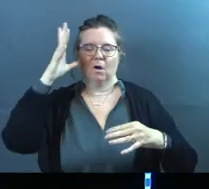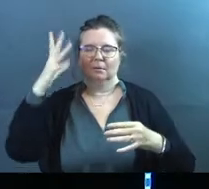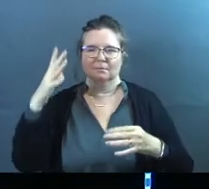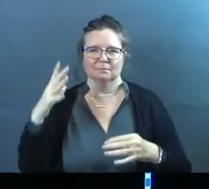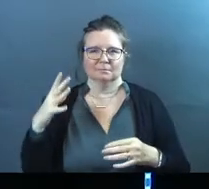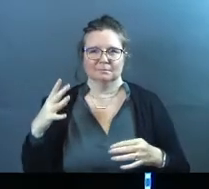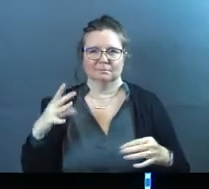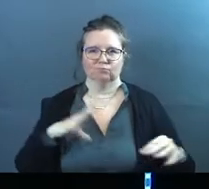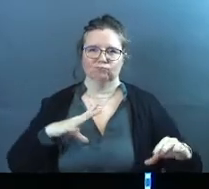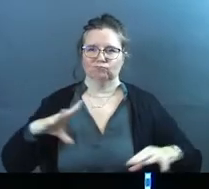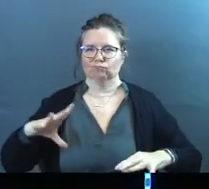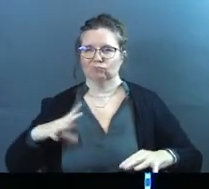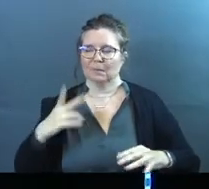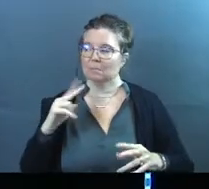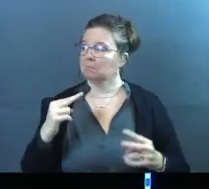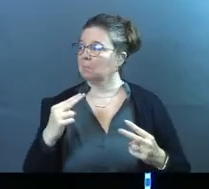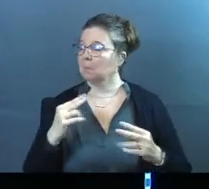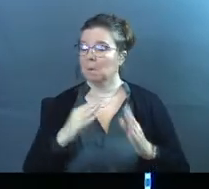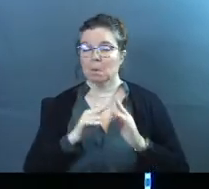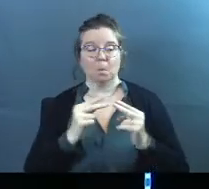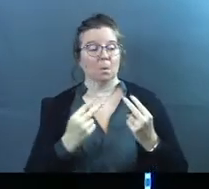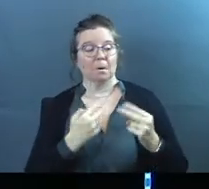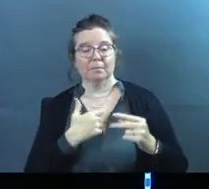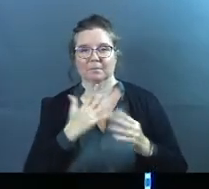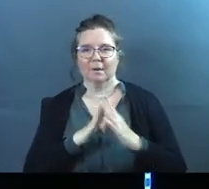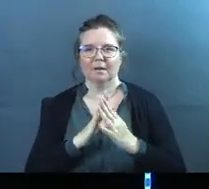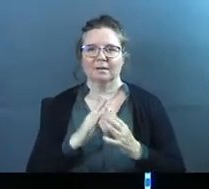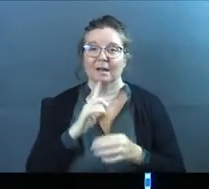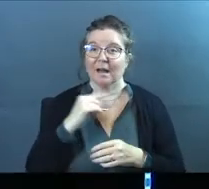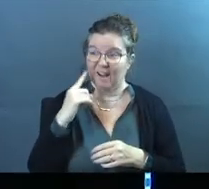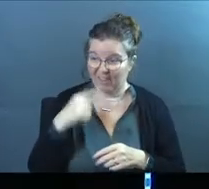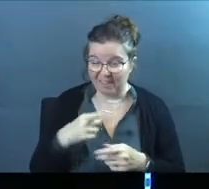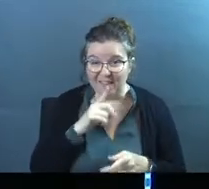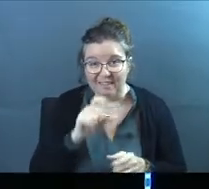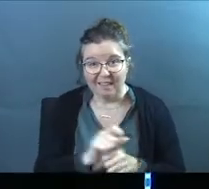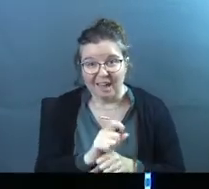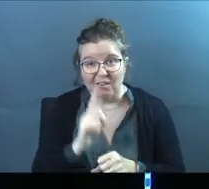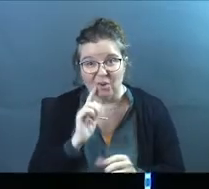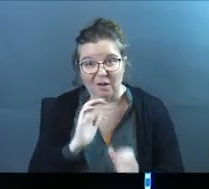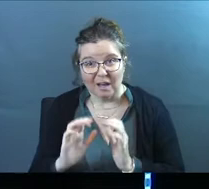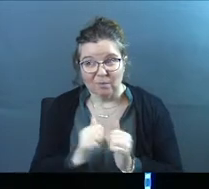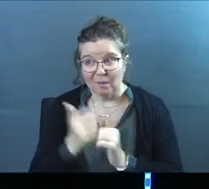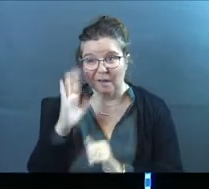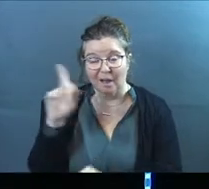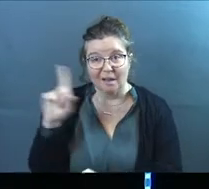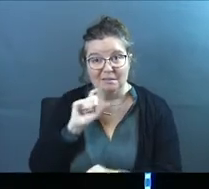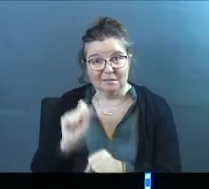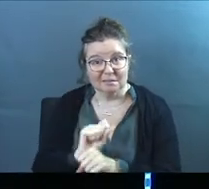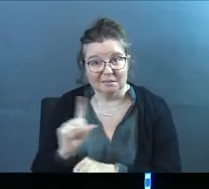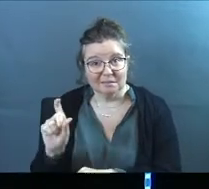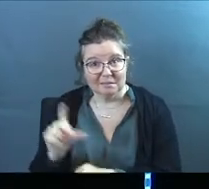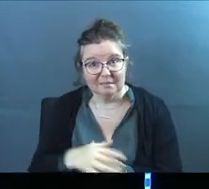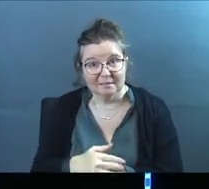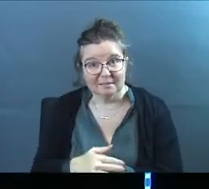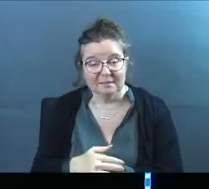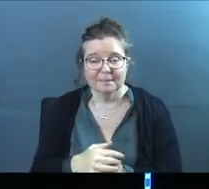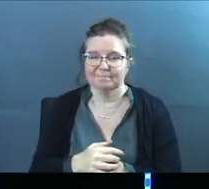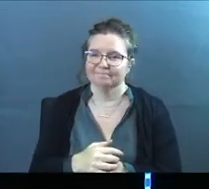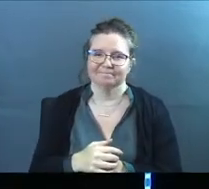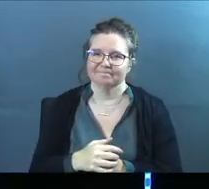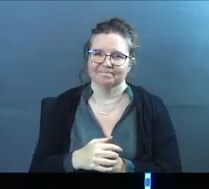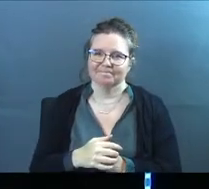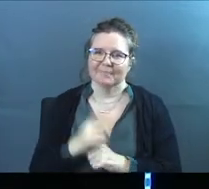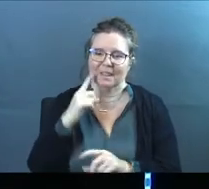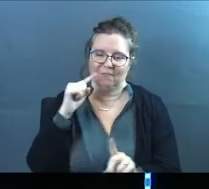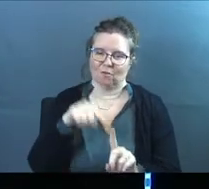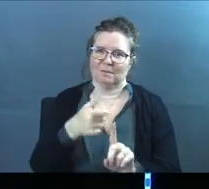You know, like they're like, you know, peeking to see if everybody's watching them pray. Are they there for a conversation with God? No,